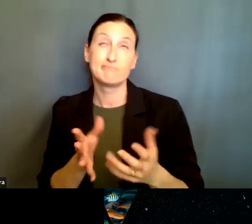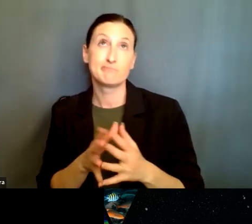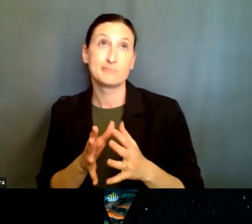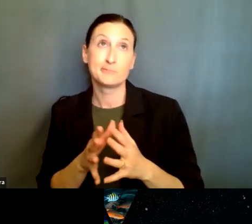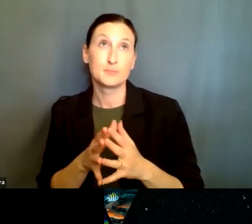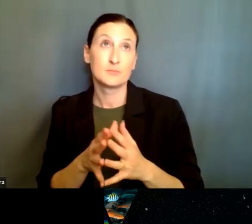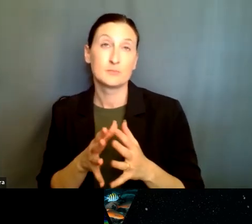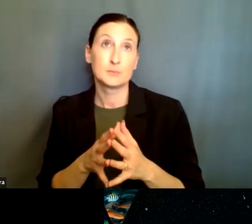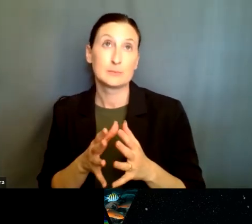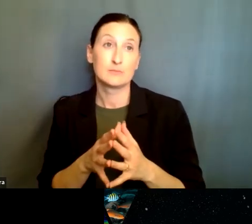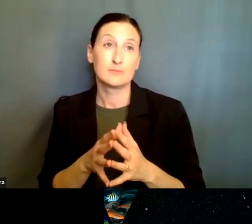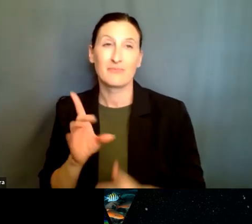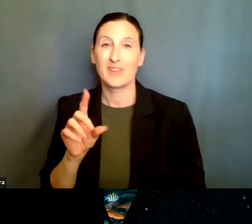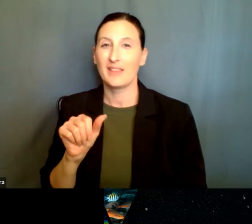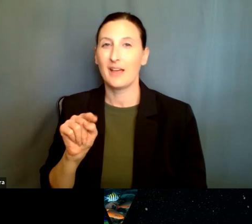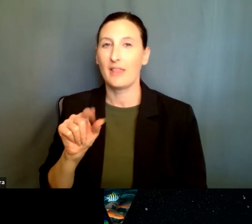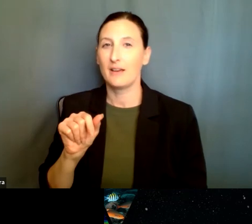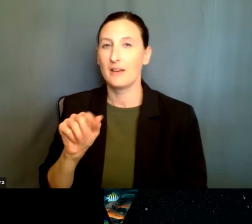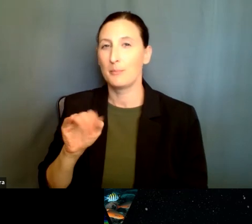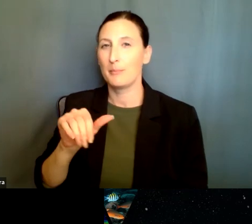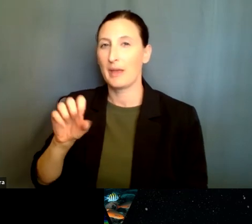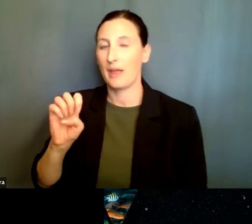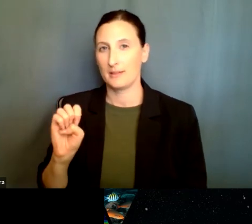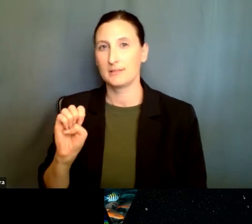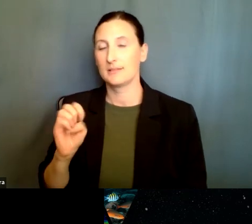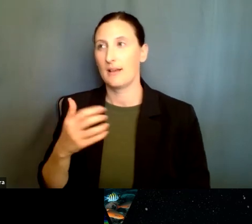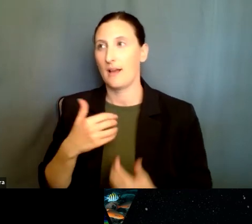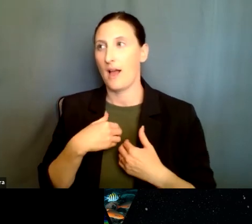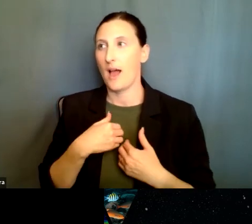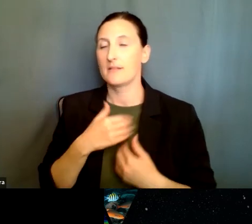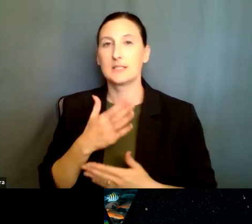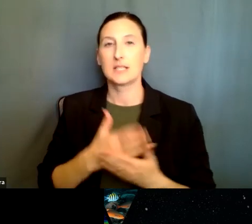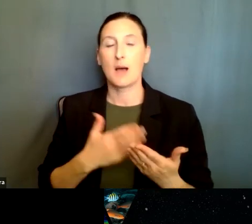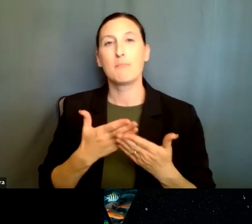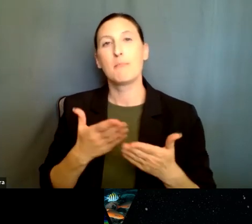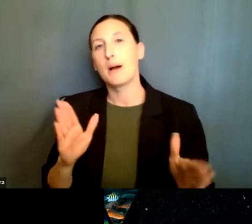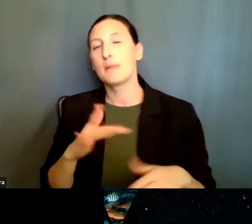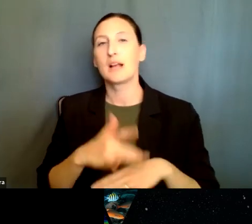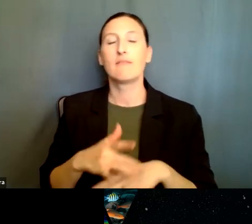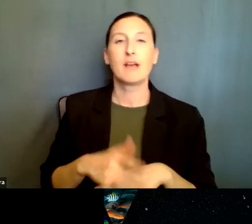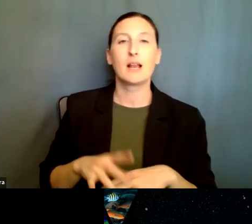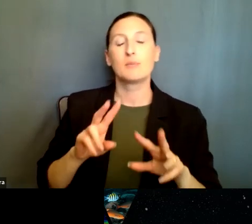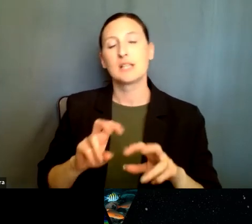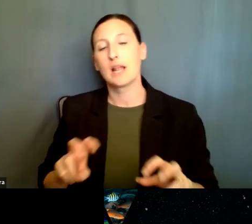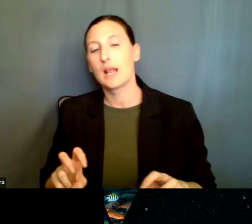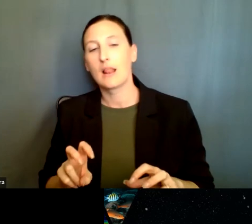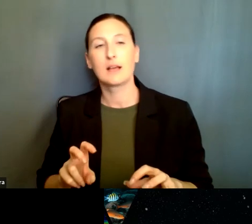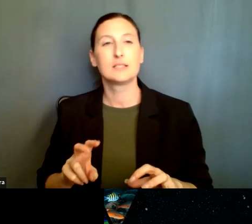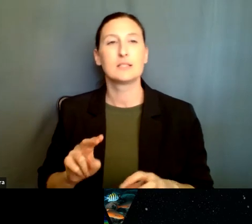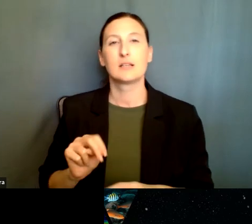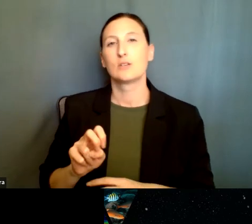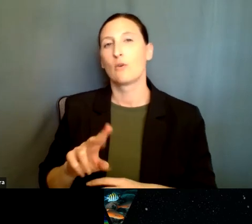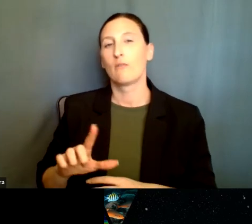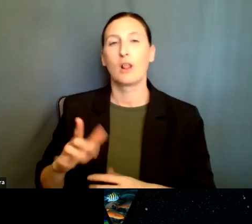build a, a database that would, uh, have some publicly available data, analyze it in some novel ways and, uh,